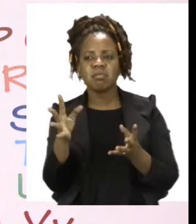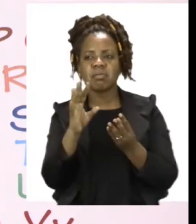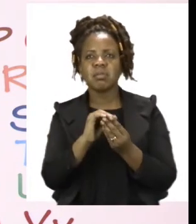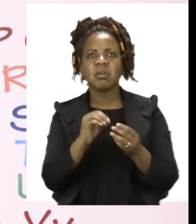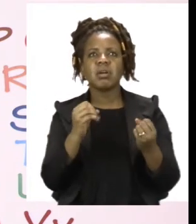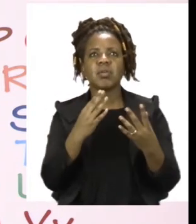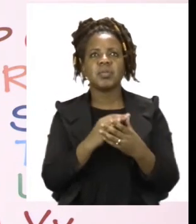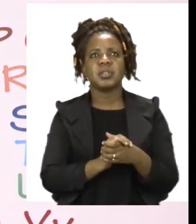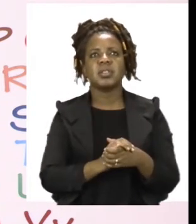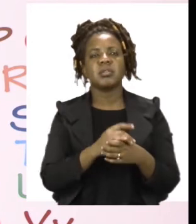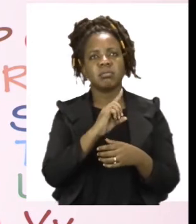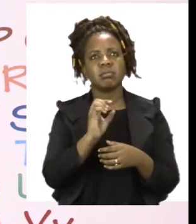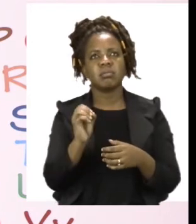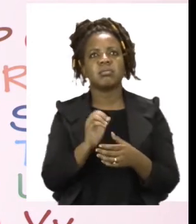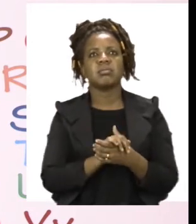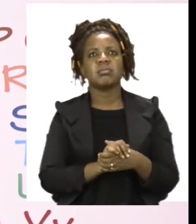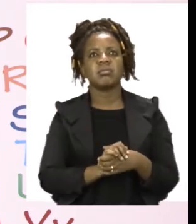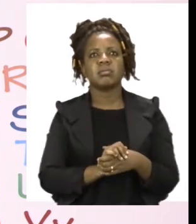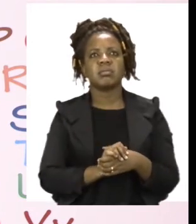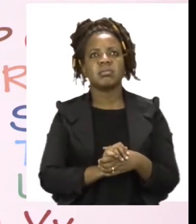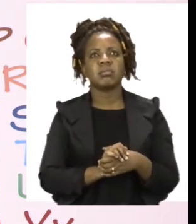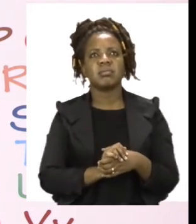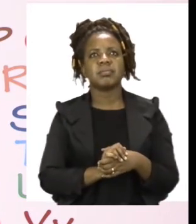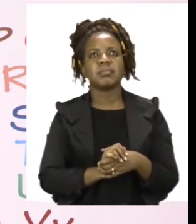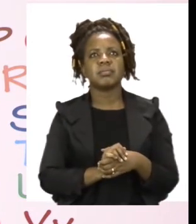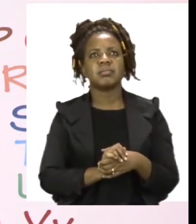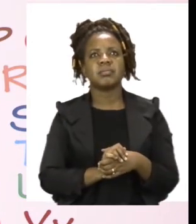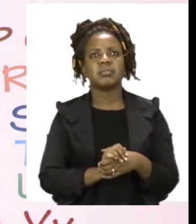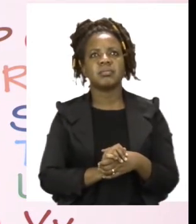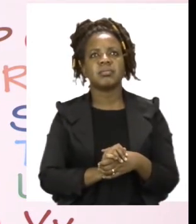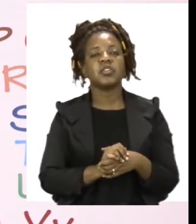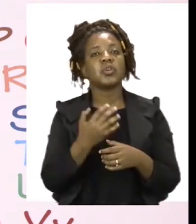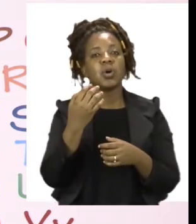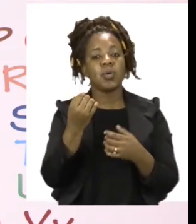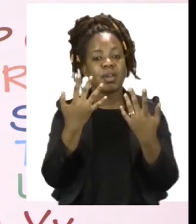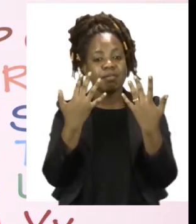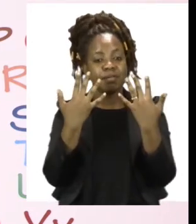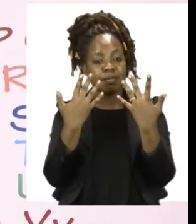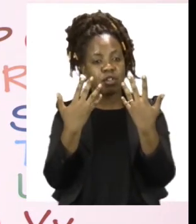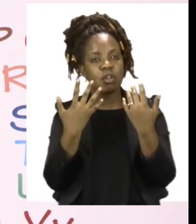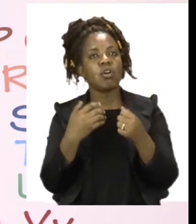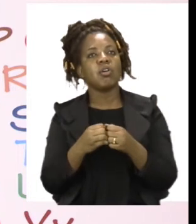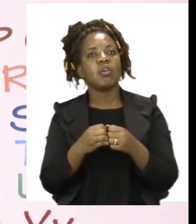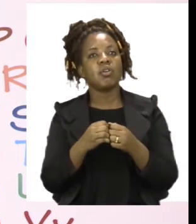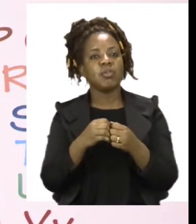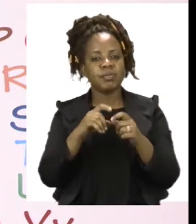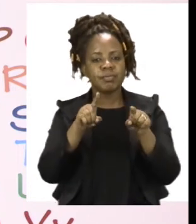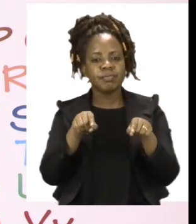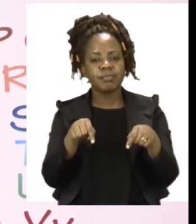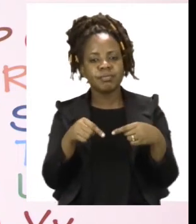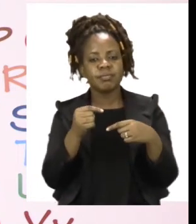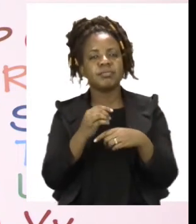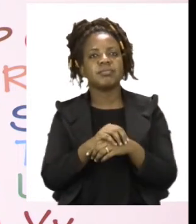fingers as well. So, you have your counters to use and you have your fingers. The first one, I'm going to try and